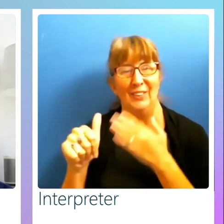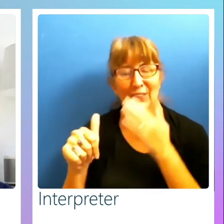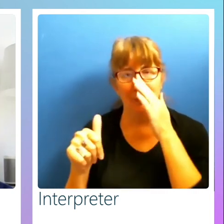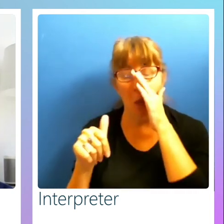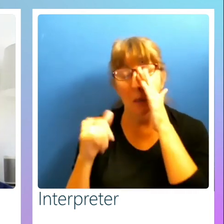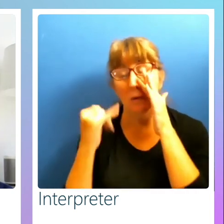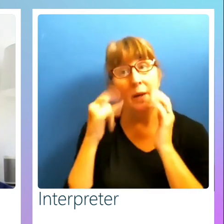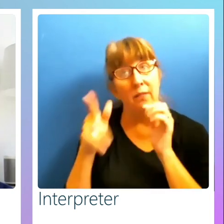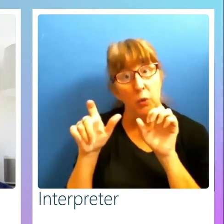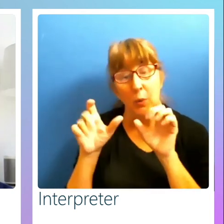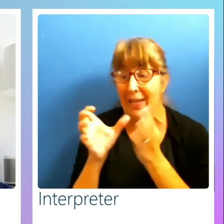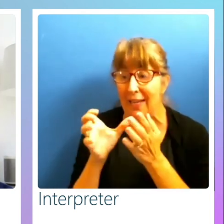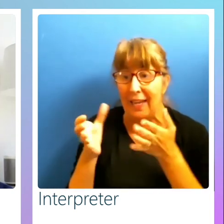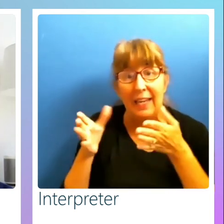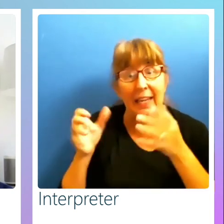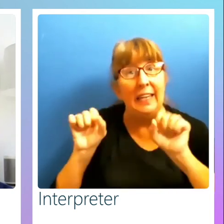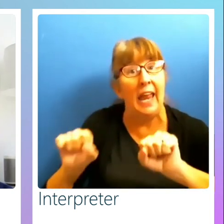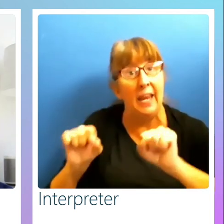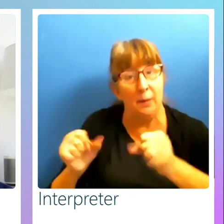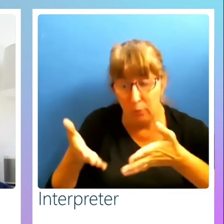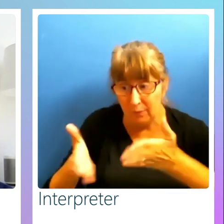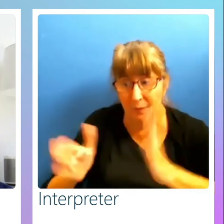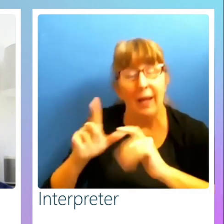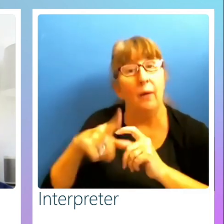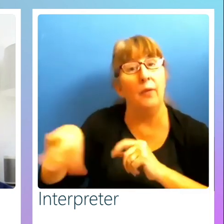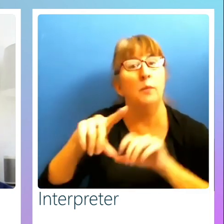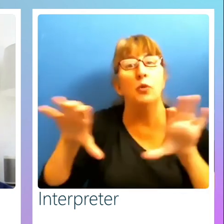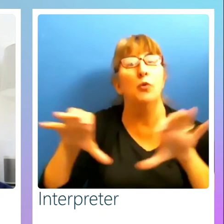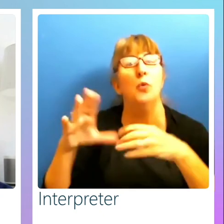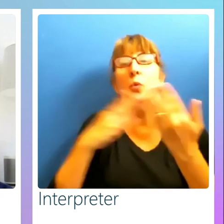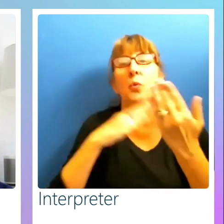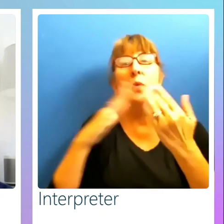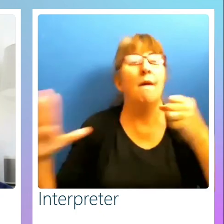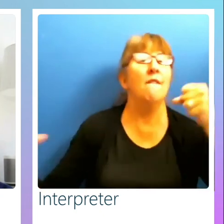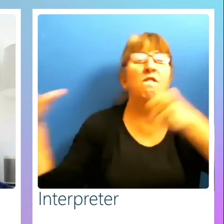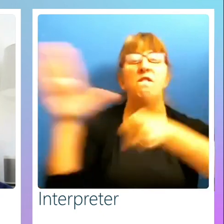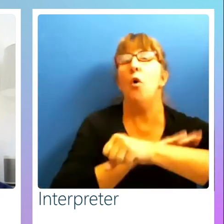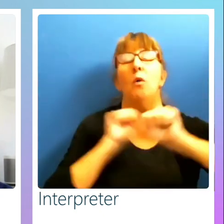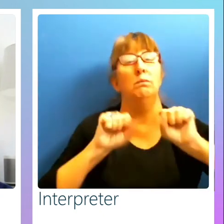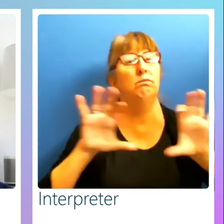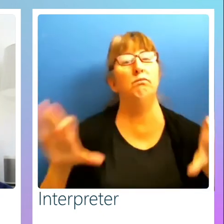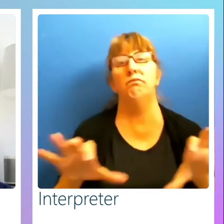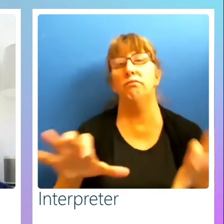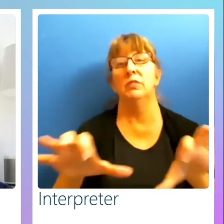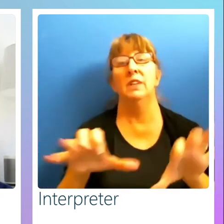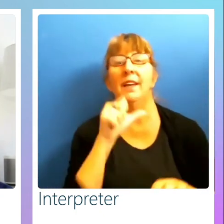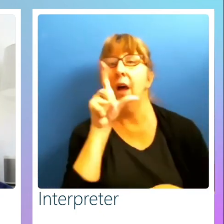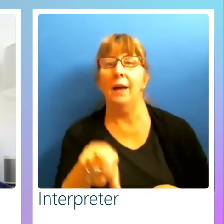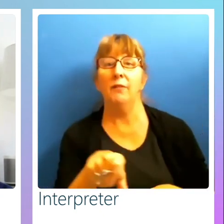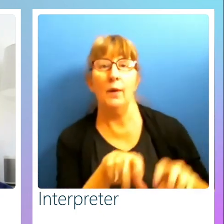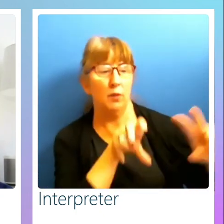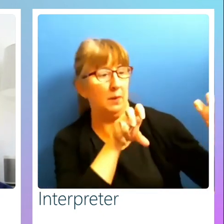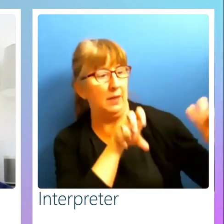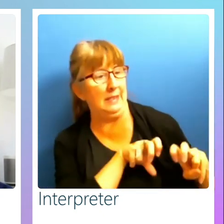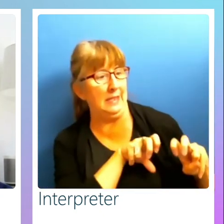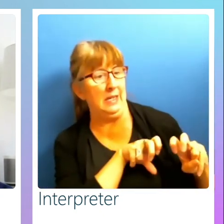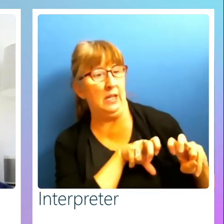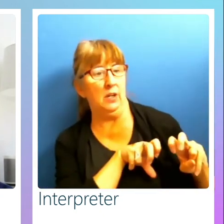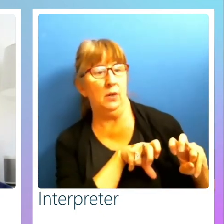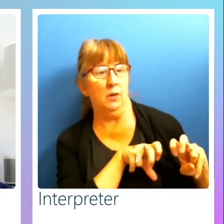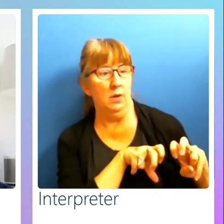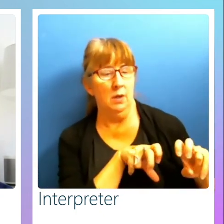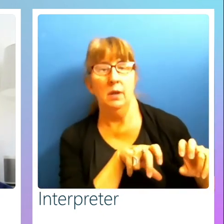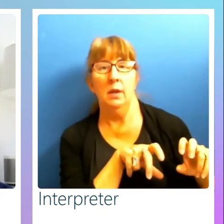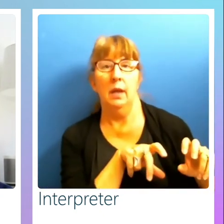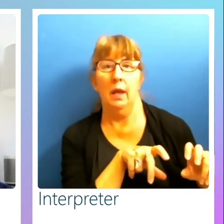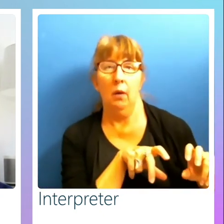person fully to bring, you know, their authentic self to work and to not have to have somebody sitting beside them reading some screen tone to be able to